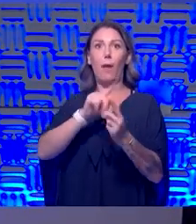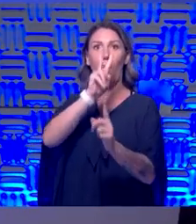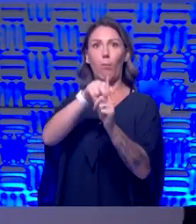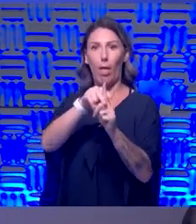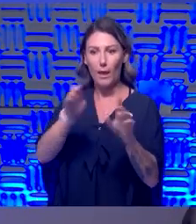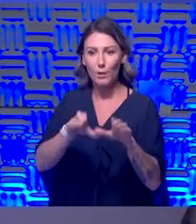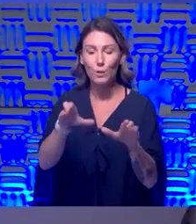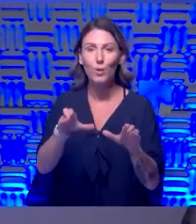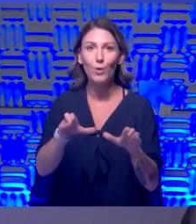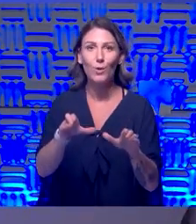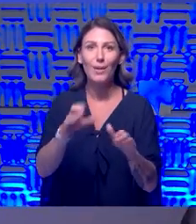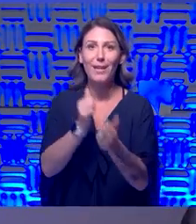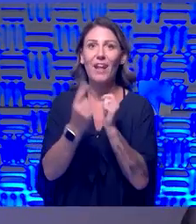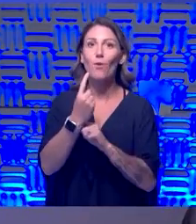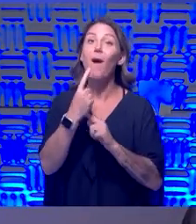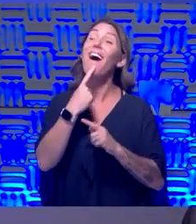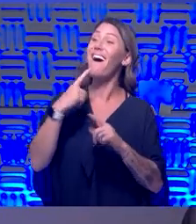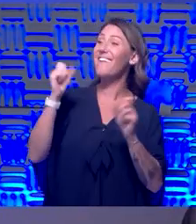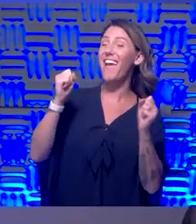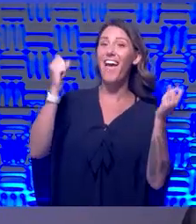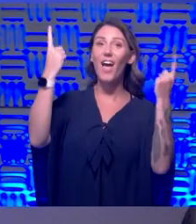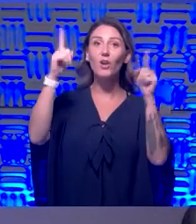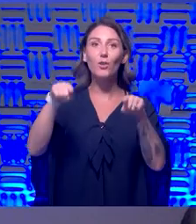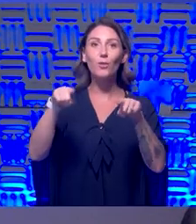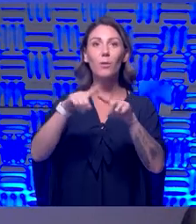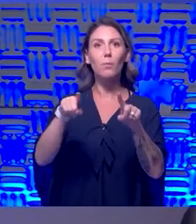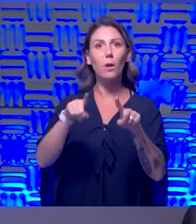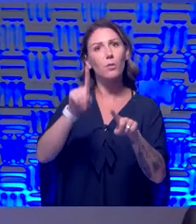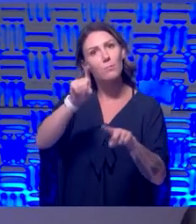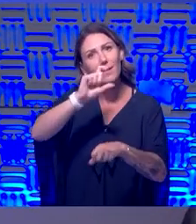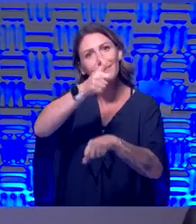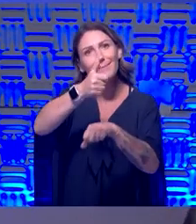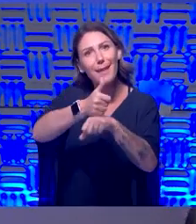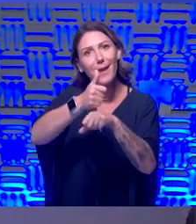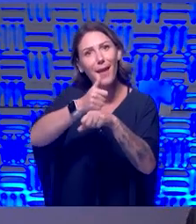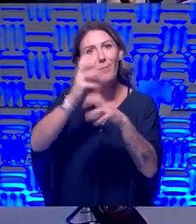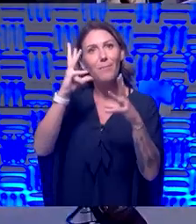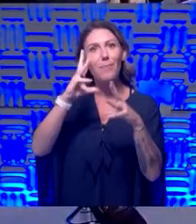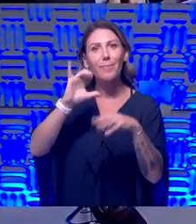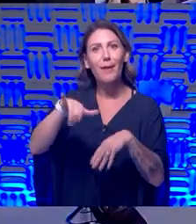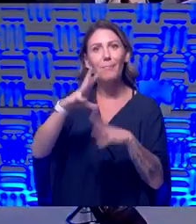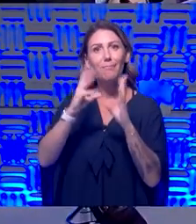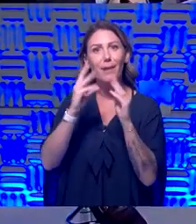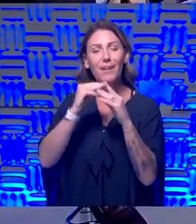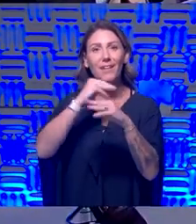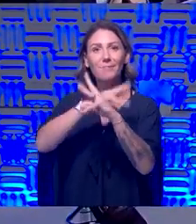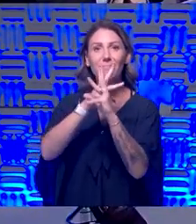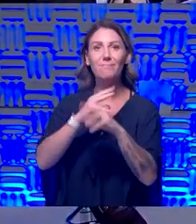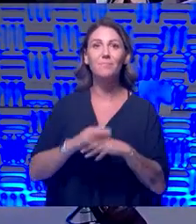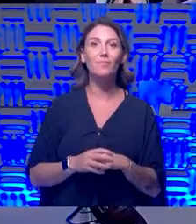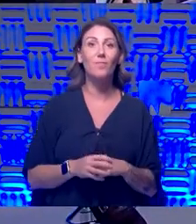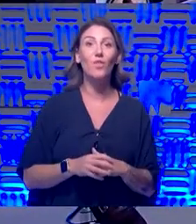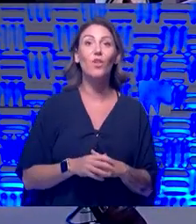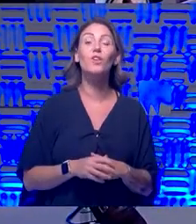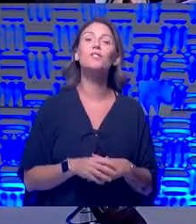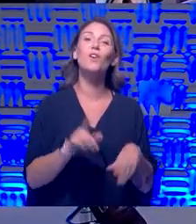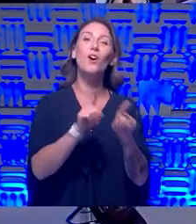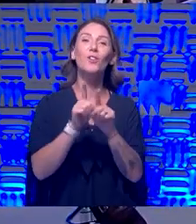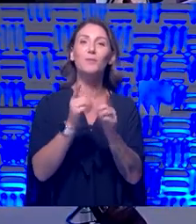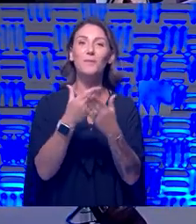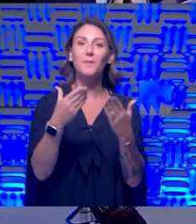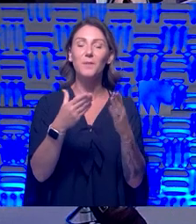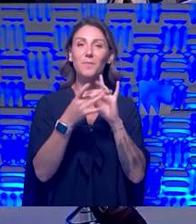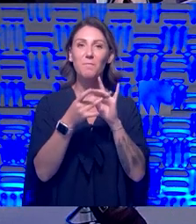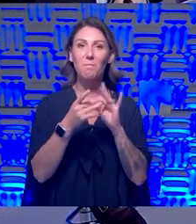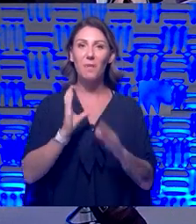Hey, let's do this. And everybody's like, yeah, you've got to actually set up the meeting, make it happen. So that's the, we also have this thing about our book club. You know, I,